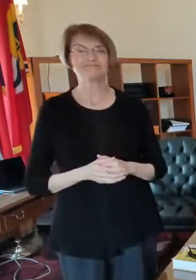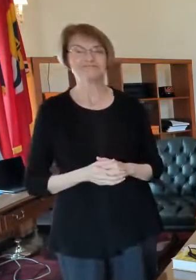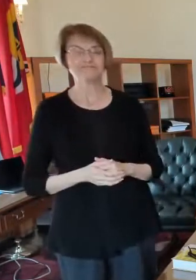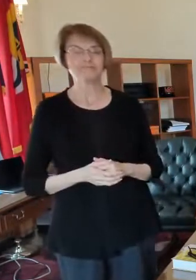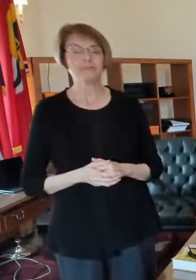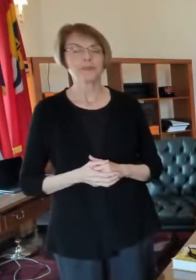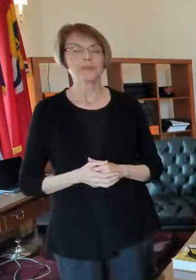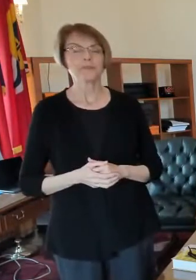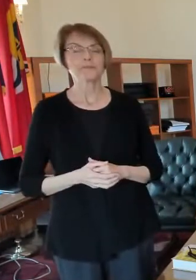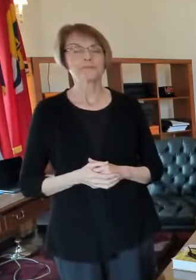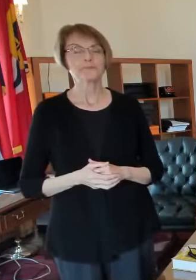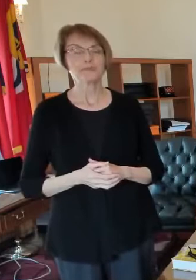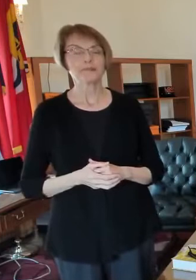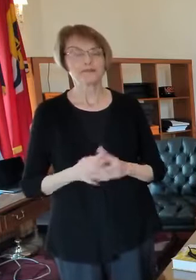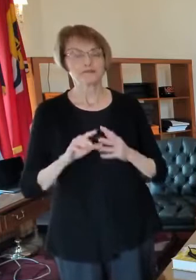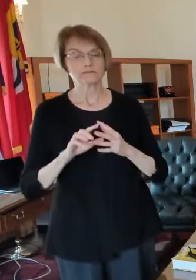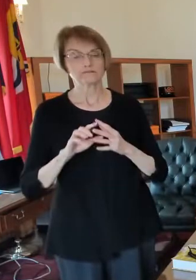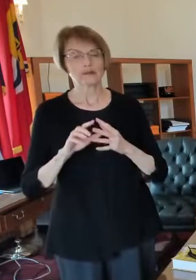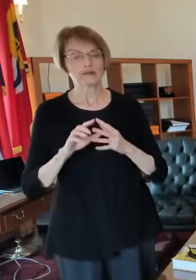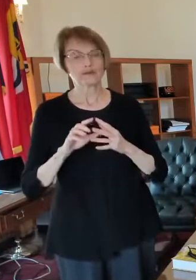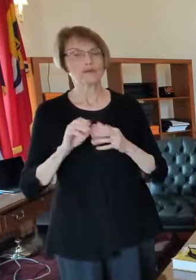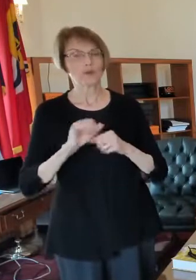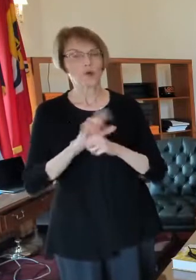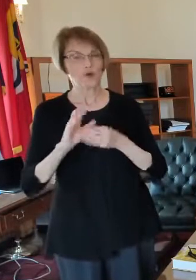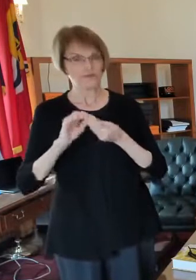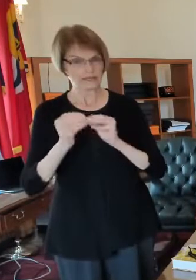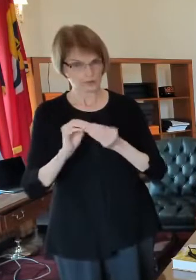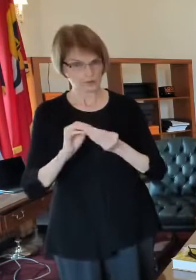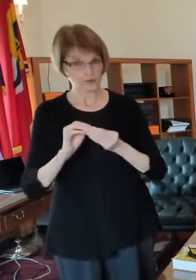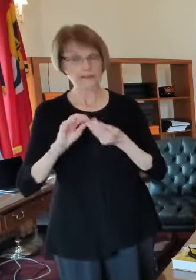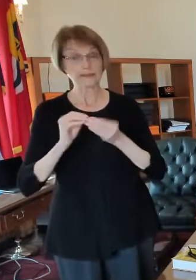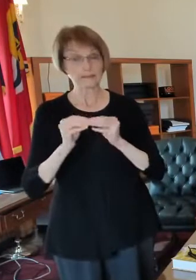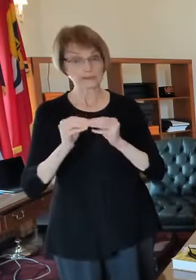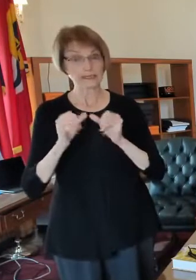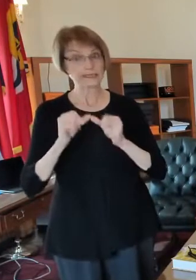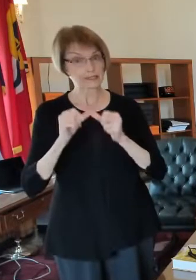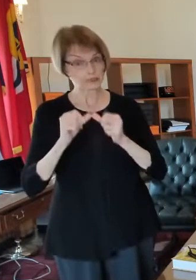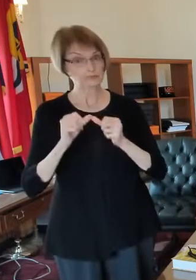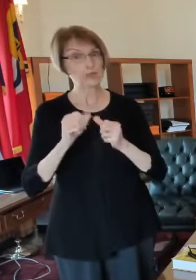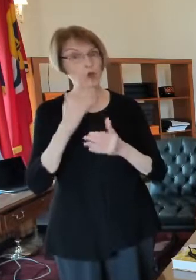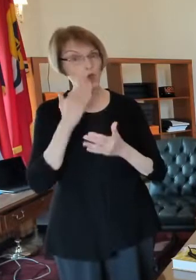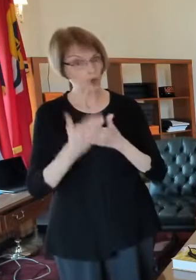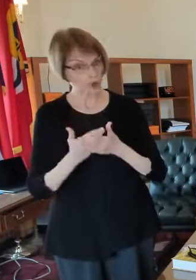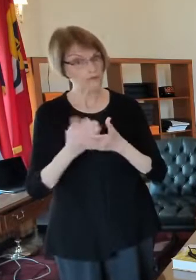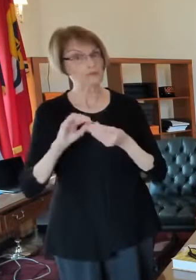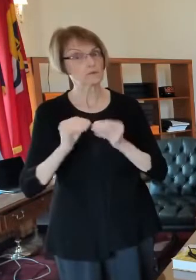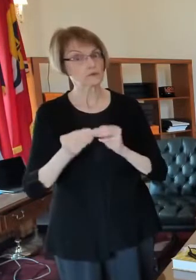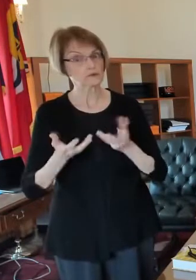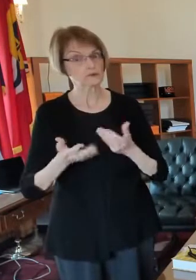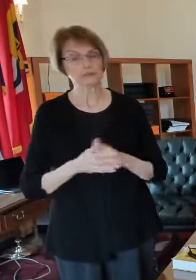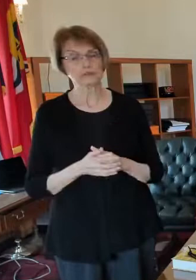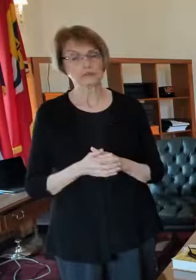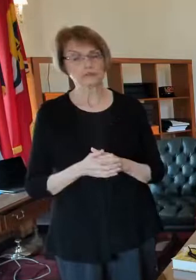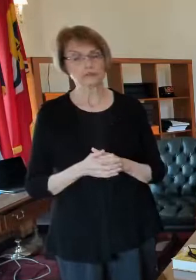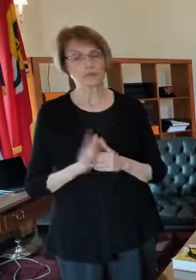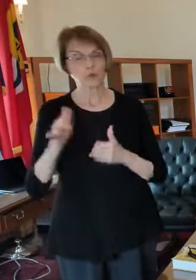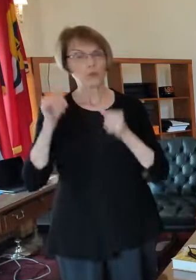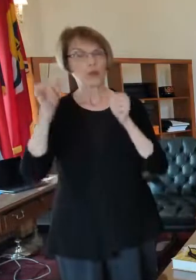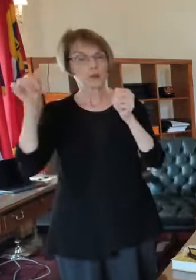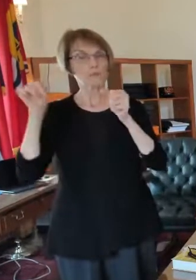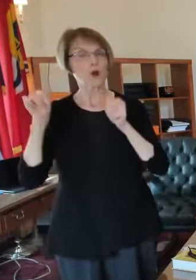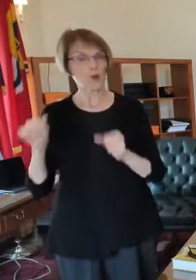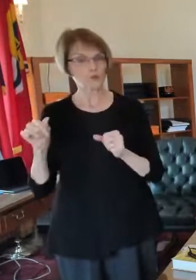beginning with the numbers here the numbers continue to look good we will post